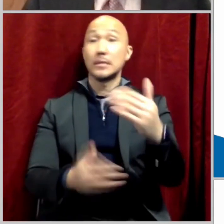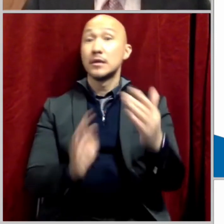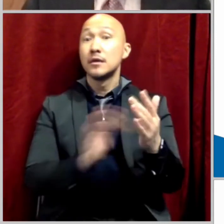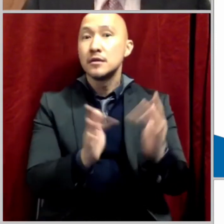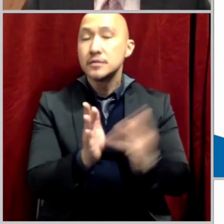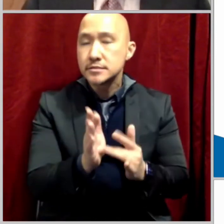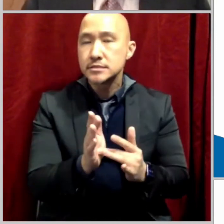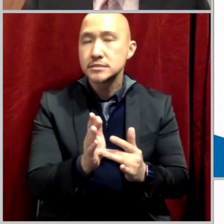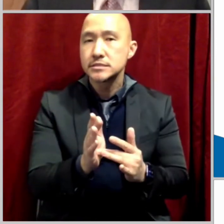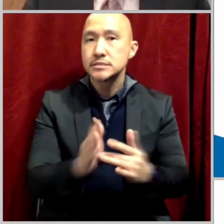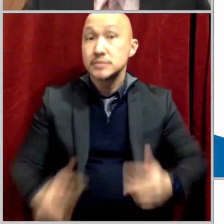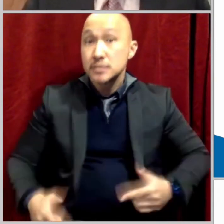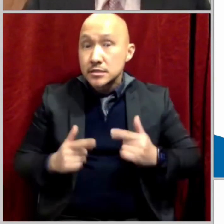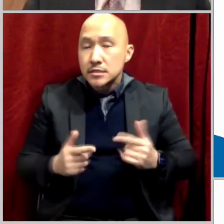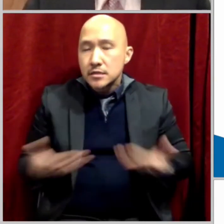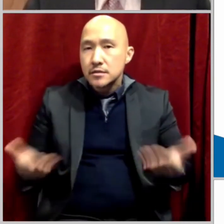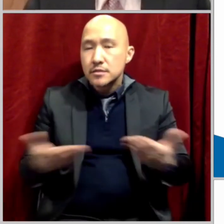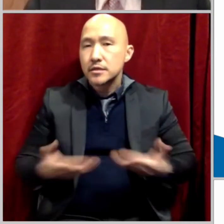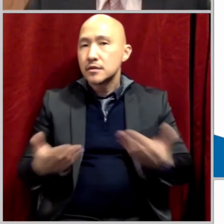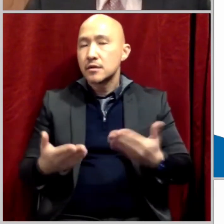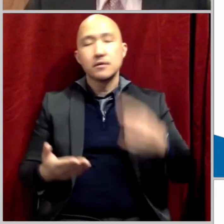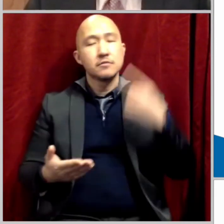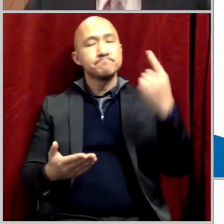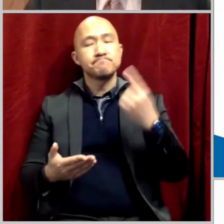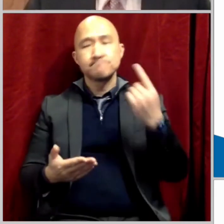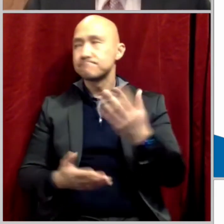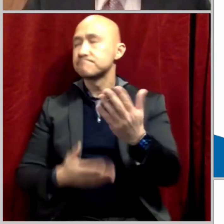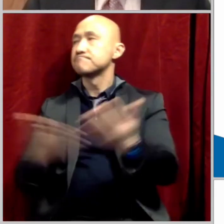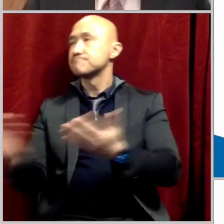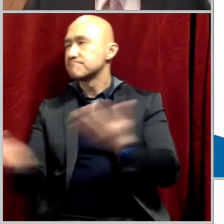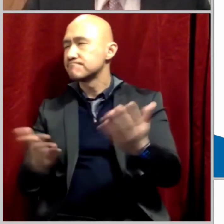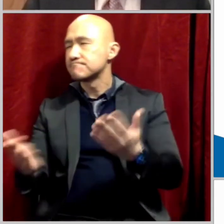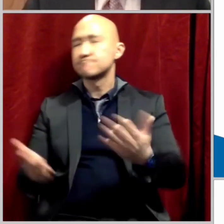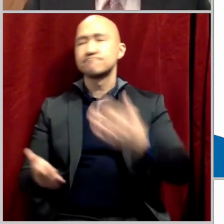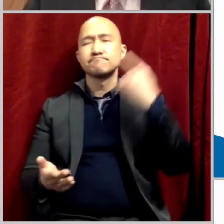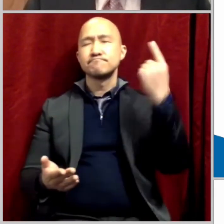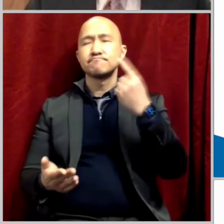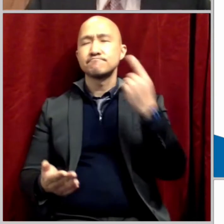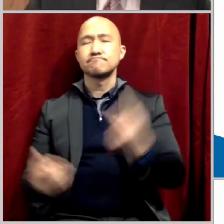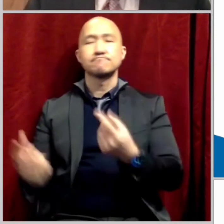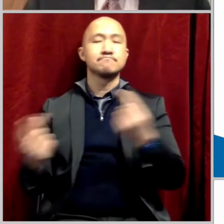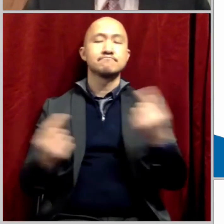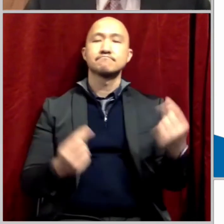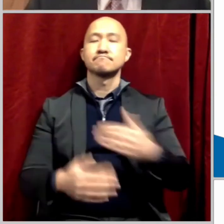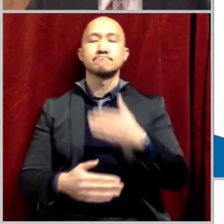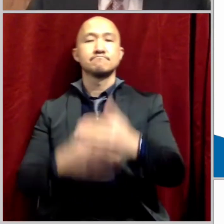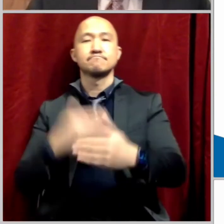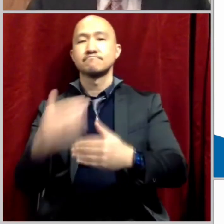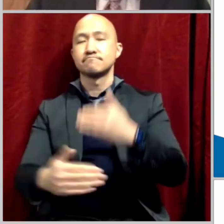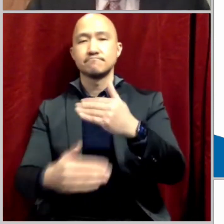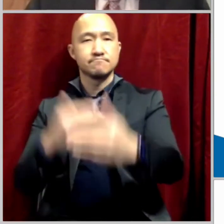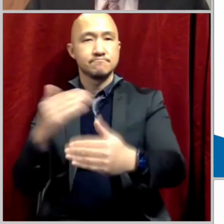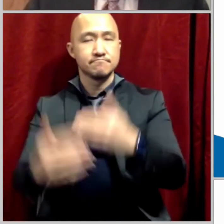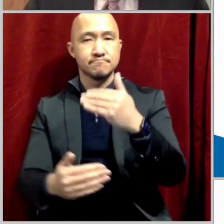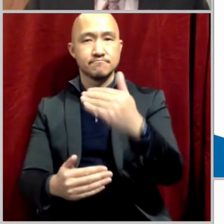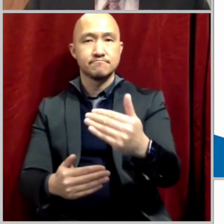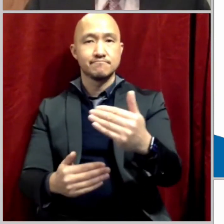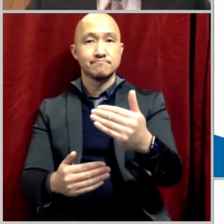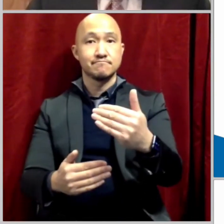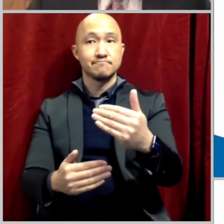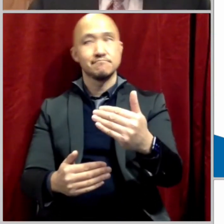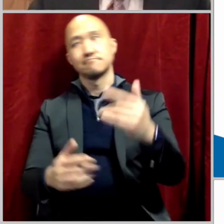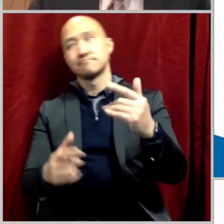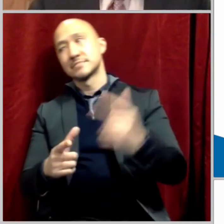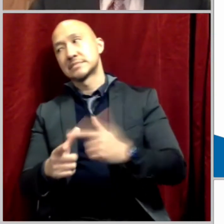earth, obedient to God, even to the point of death on a cross. And because of that death, because of the innocent blood that was shed